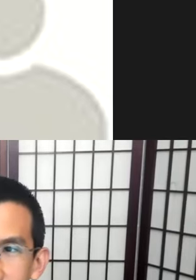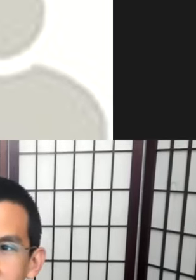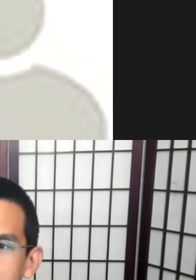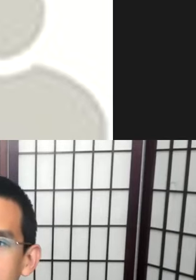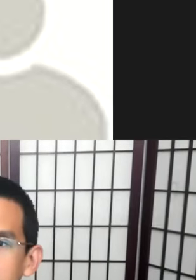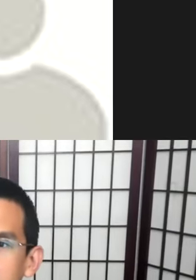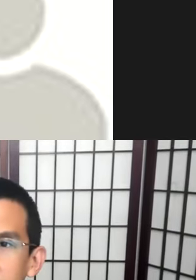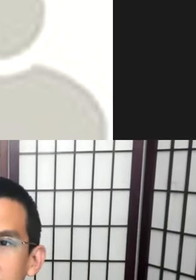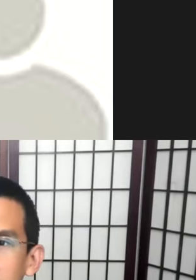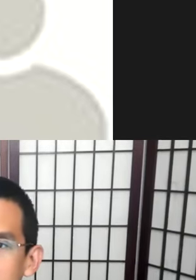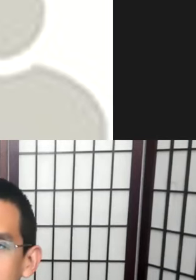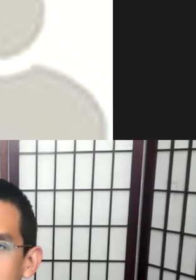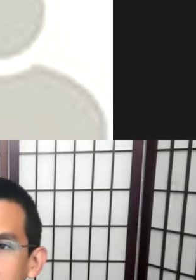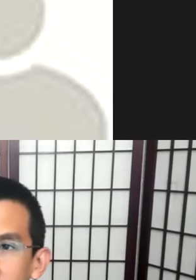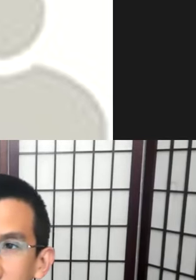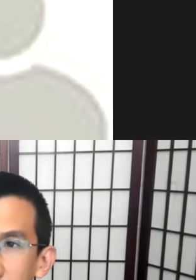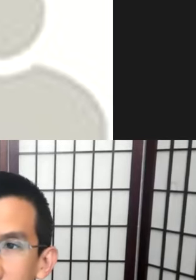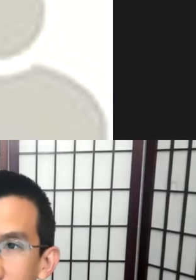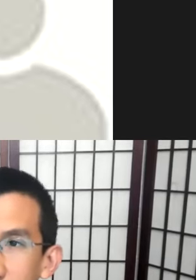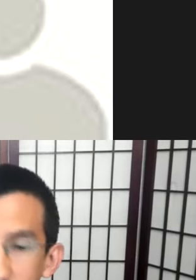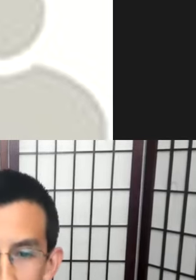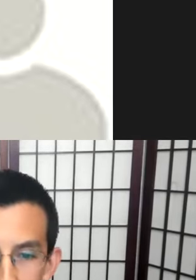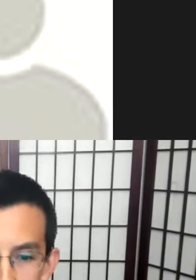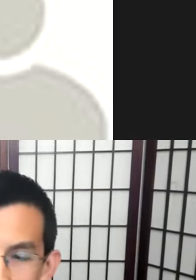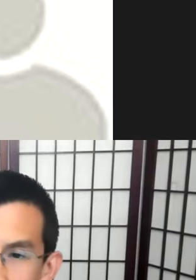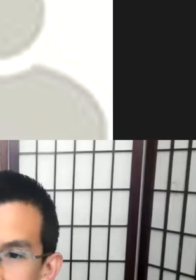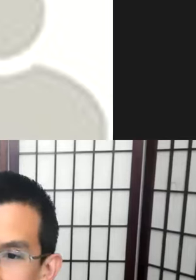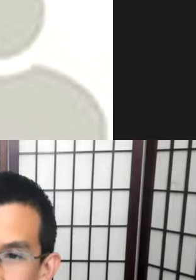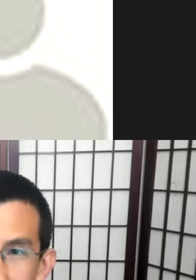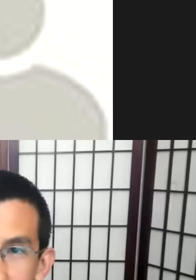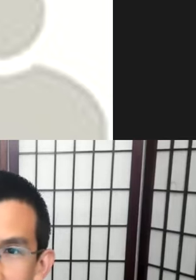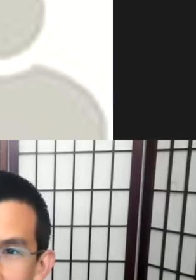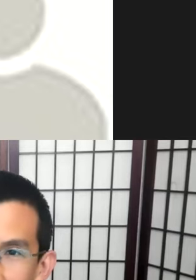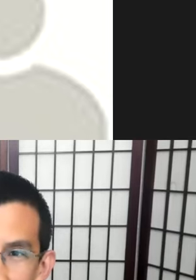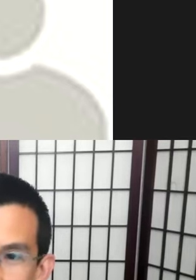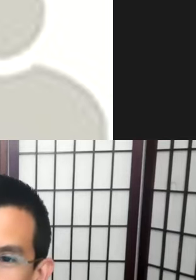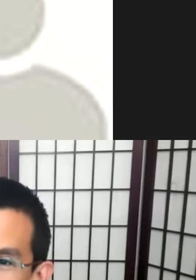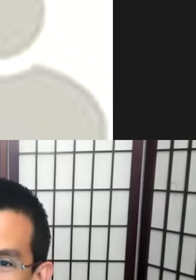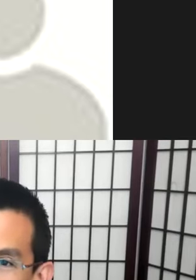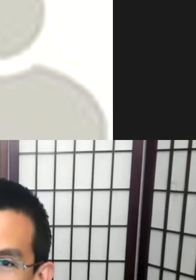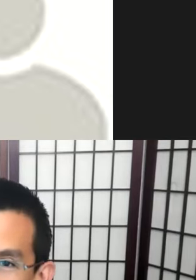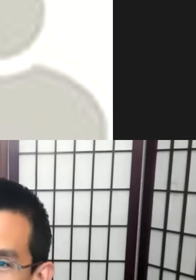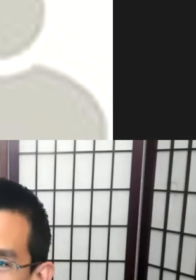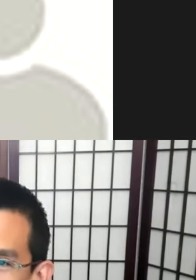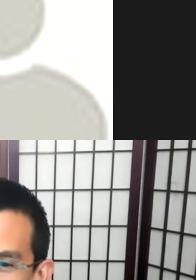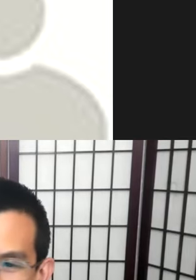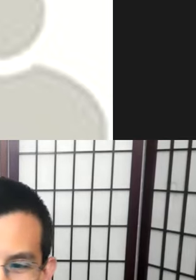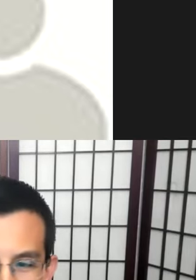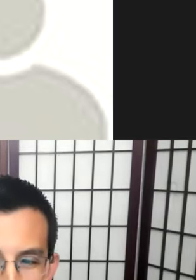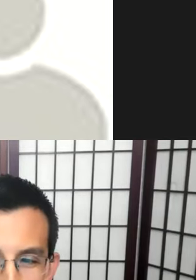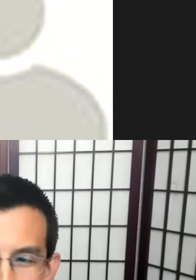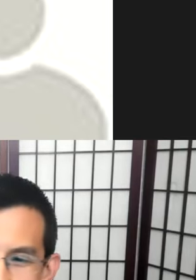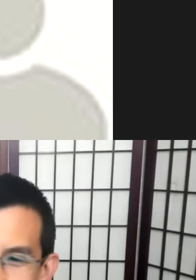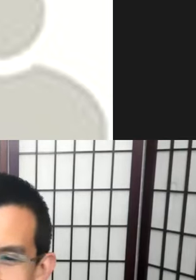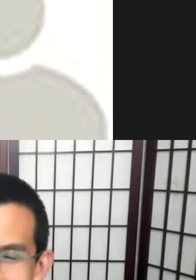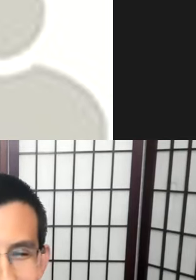Thank you. Is there a particular question that you'd like me to ask next. Follow on well. No,